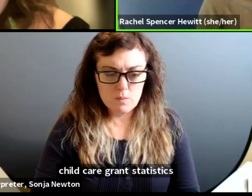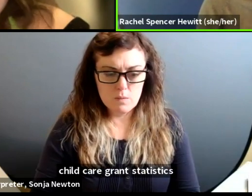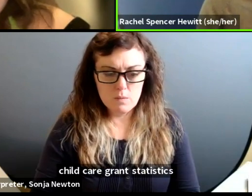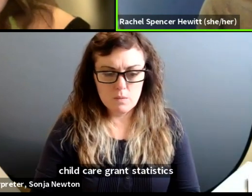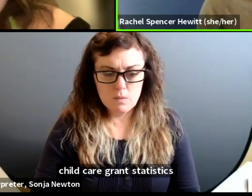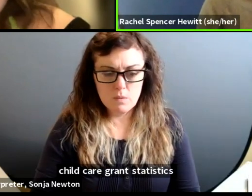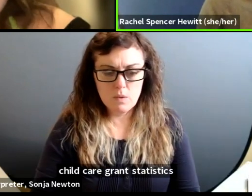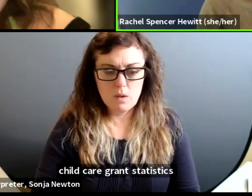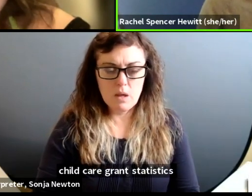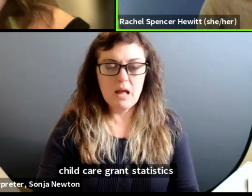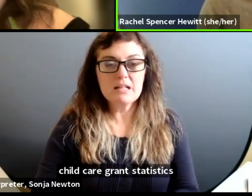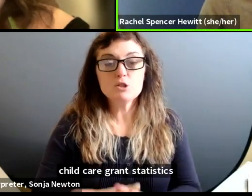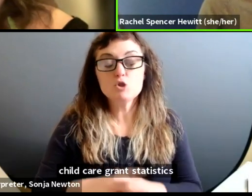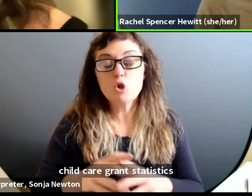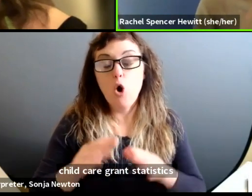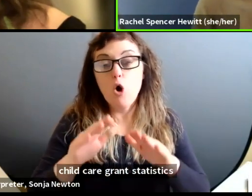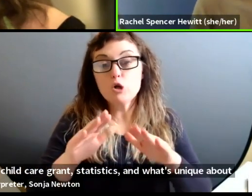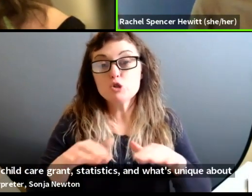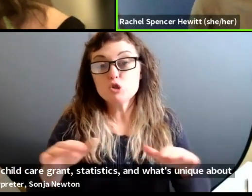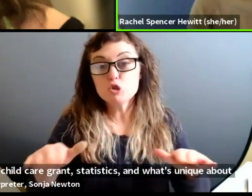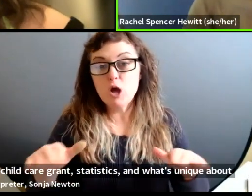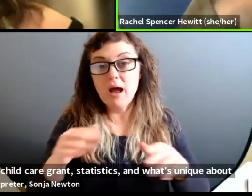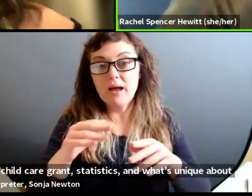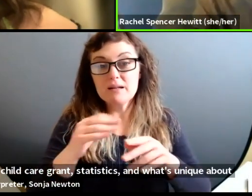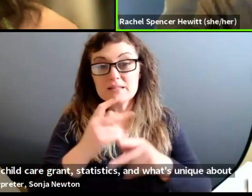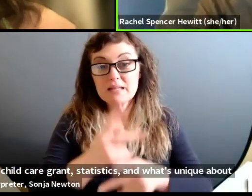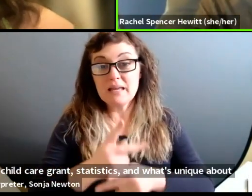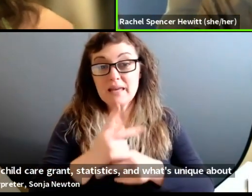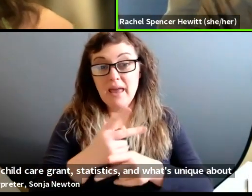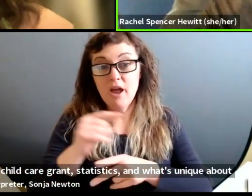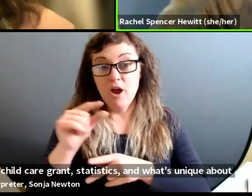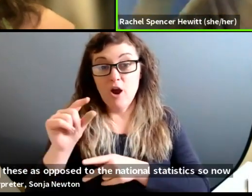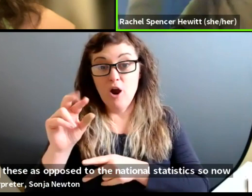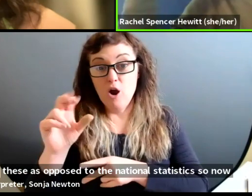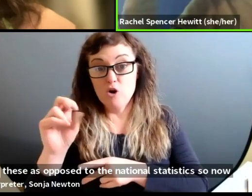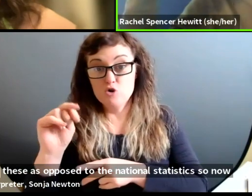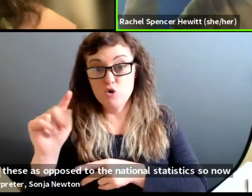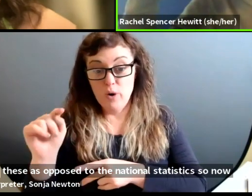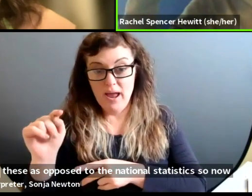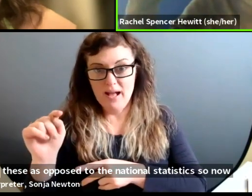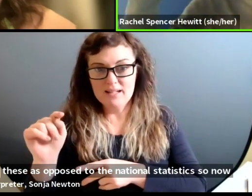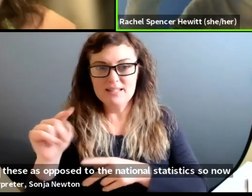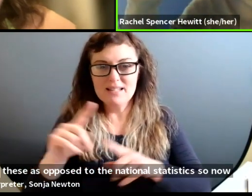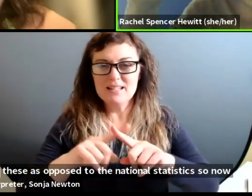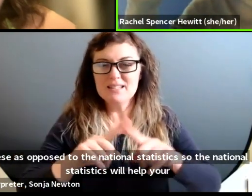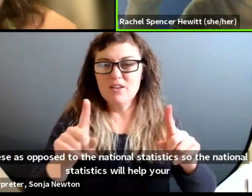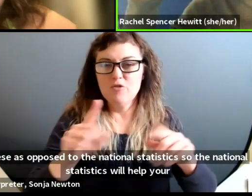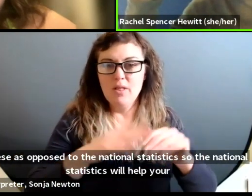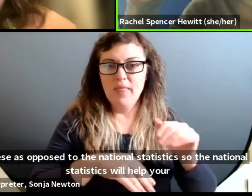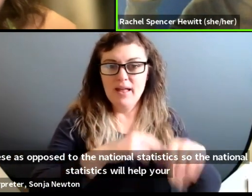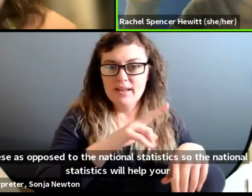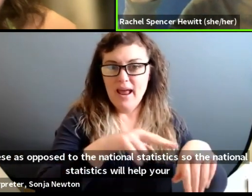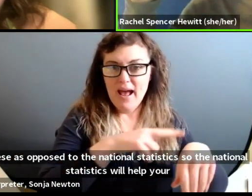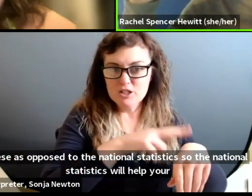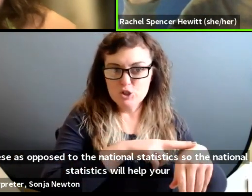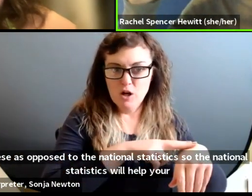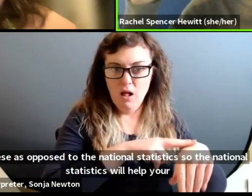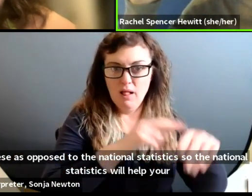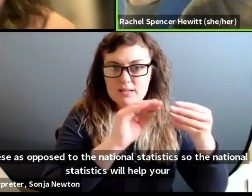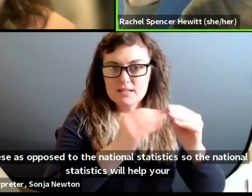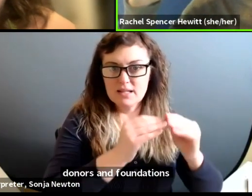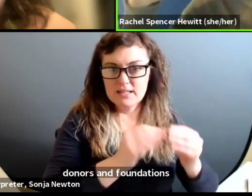And what's unique about these as opposed to the national statistics. the national statistics will help your donors and, um,